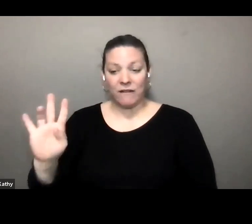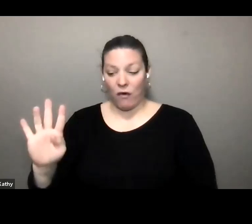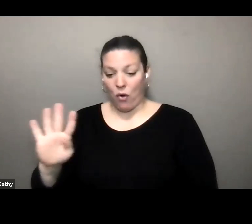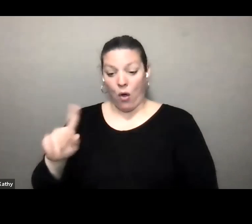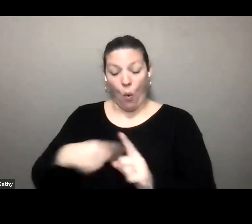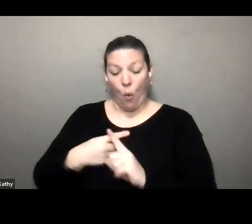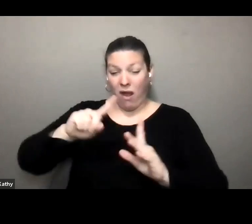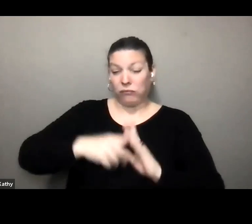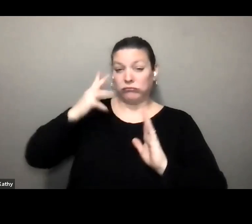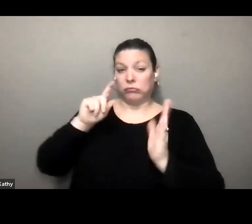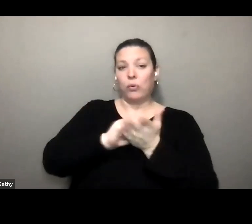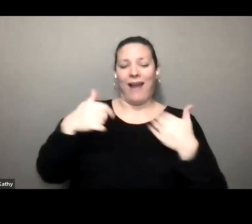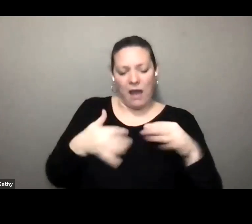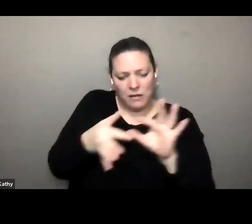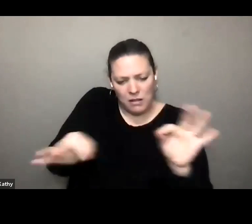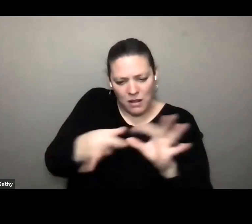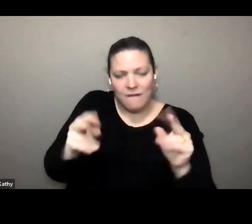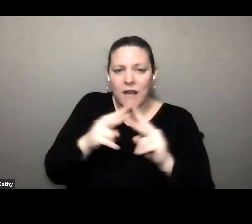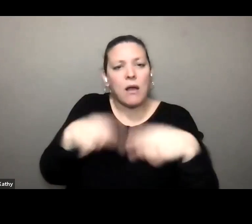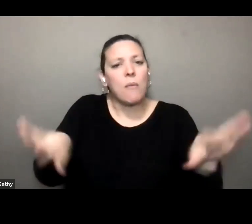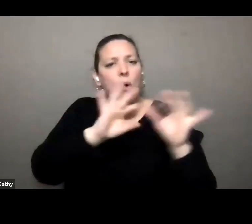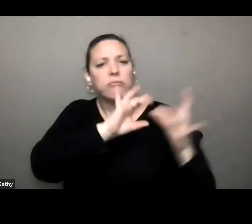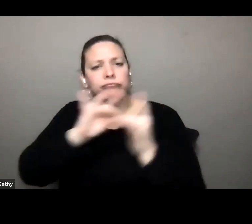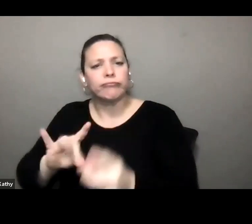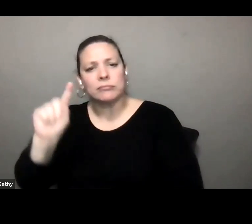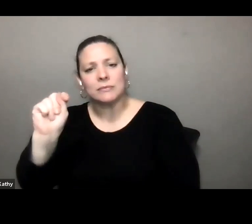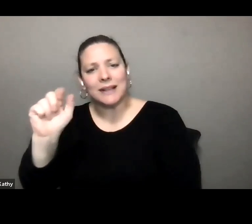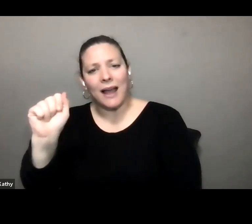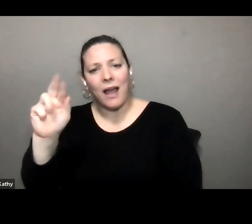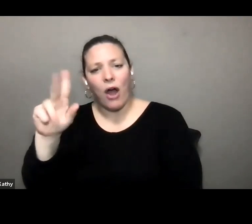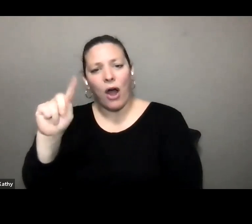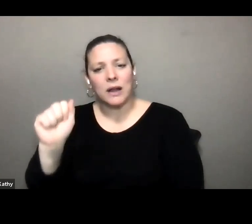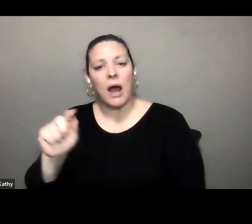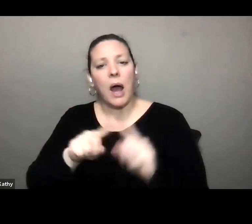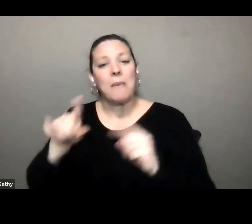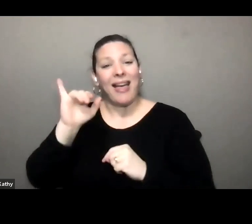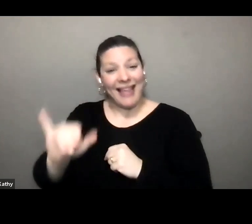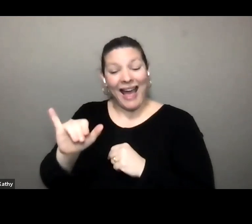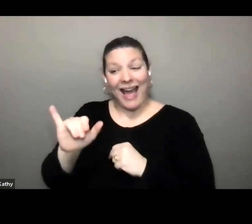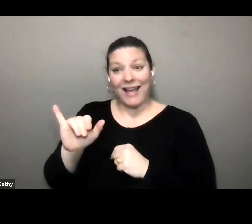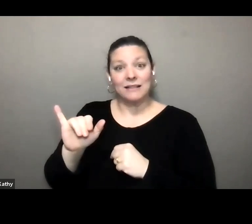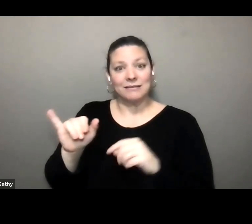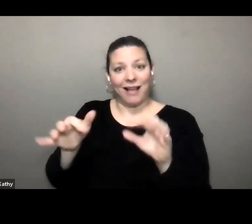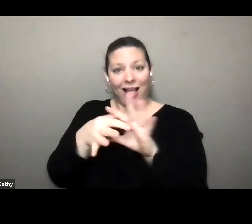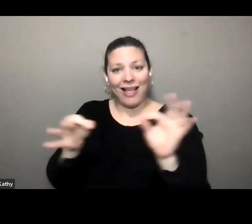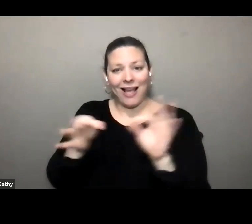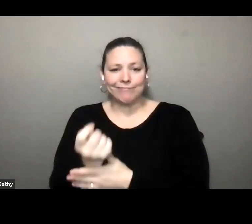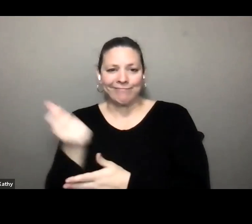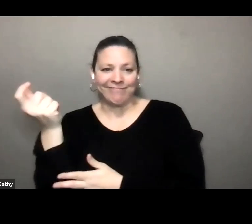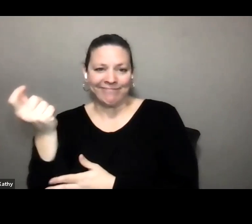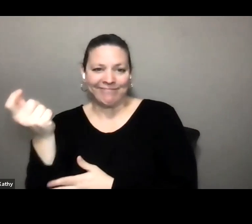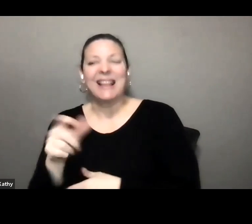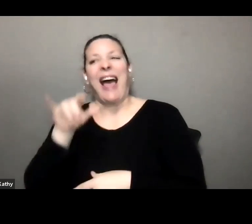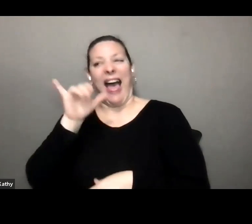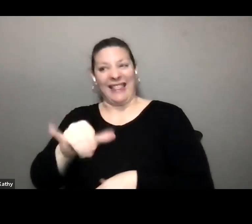very important language that pertains to tarda unfortunately that language did get pulled recently so that's what kim was